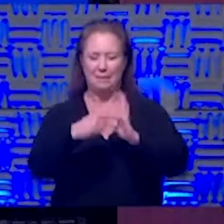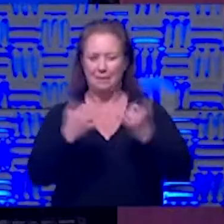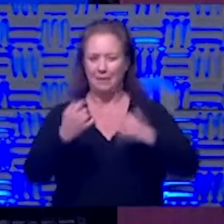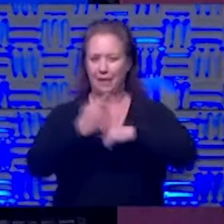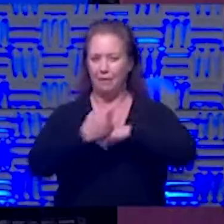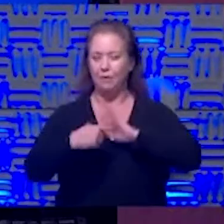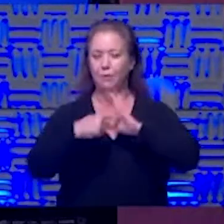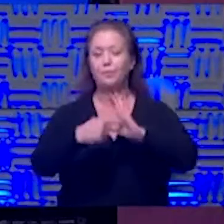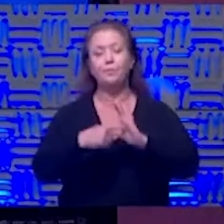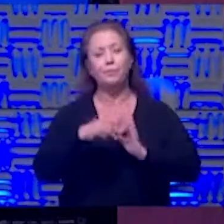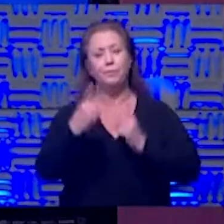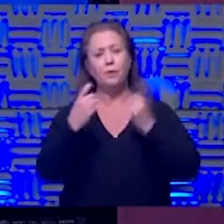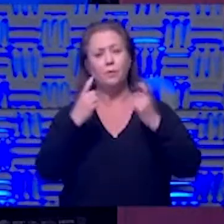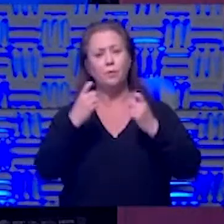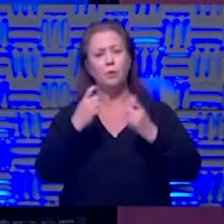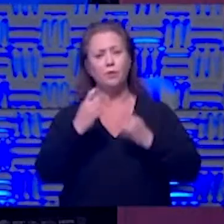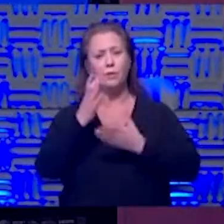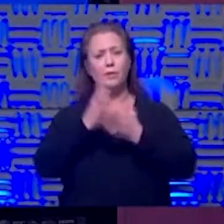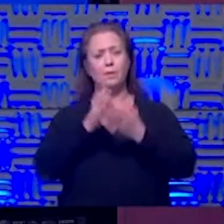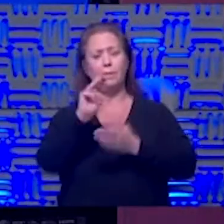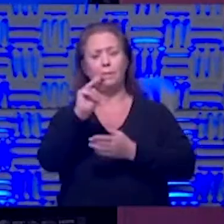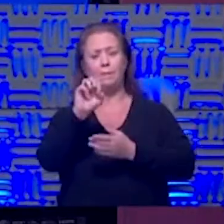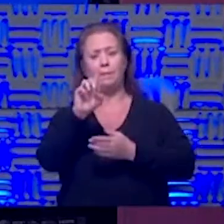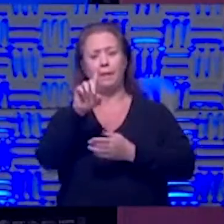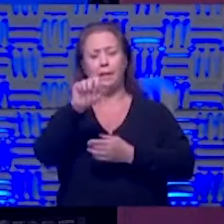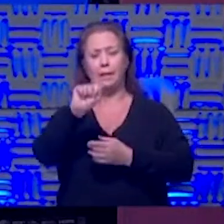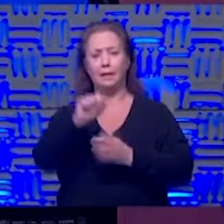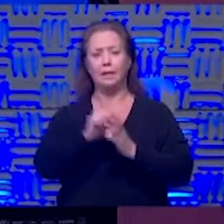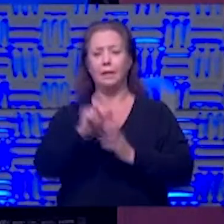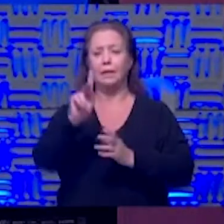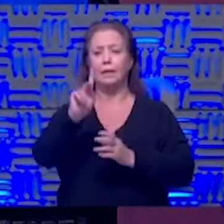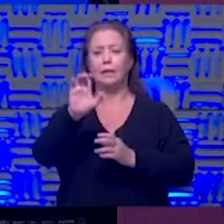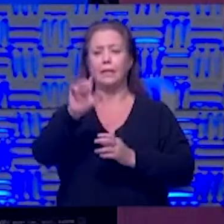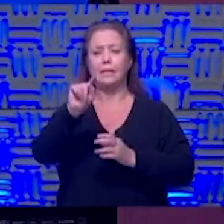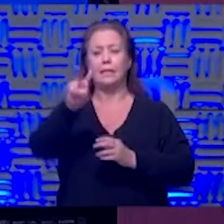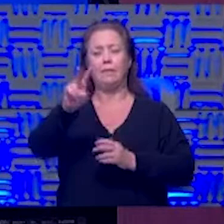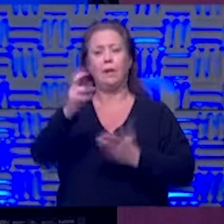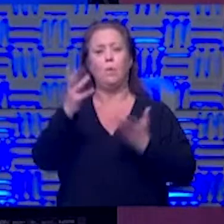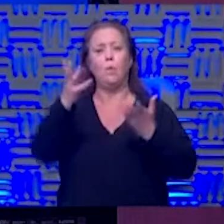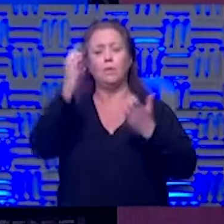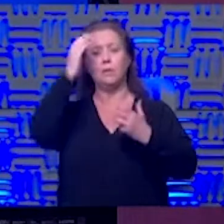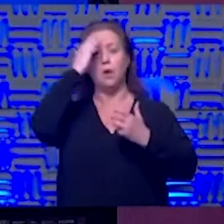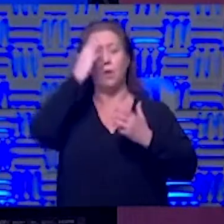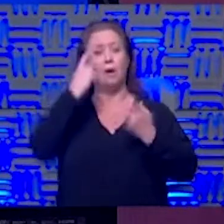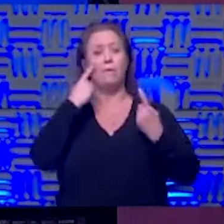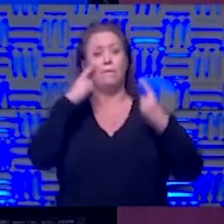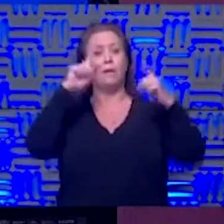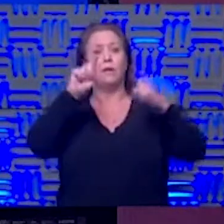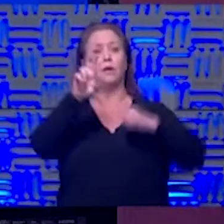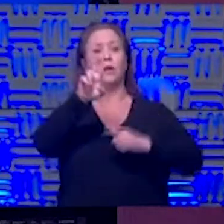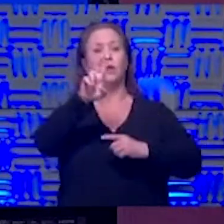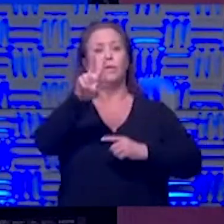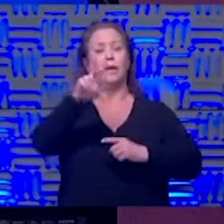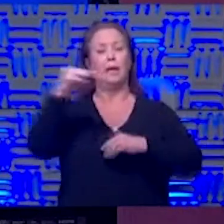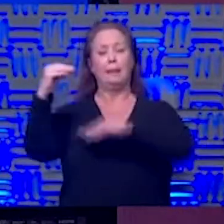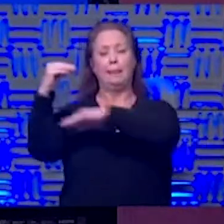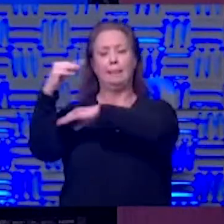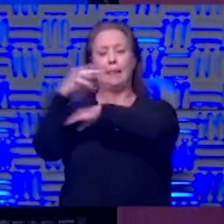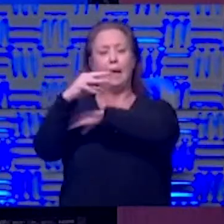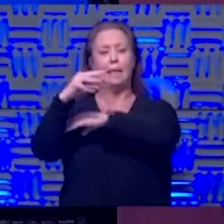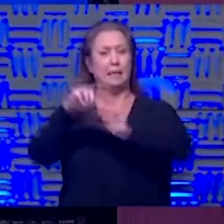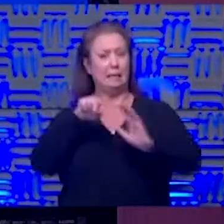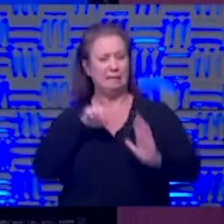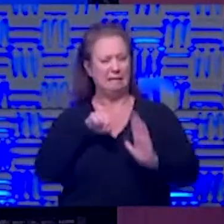a question that had rolled in i think from some of the media folks jill we do kctv5 wants to know how effective is uv light in killing the